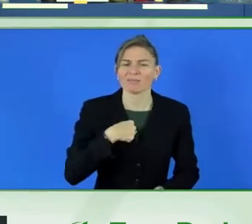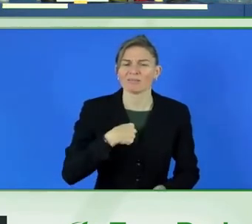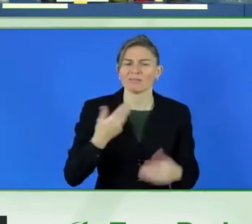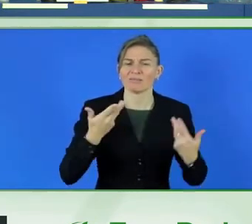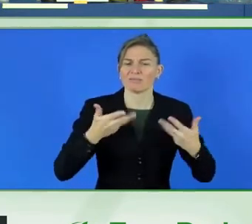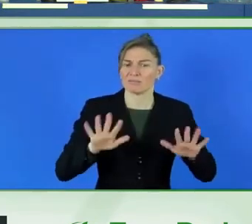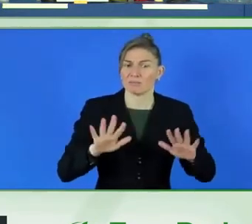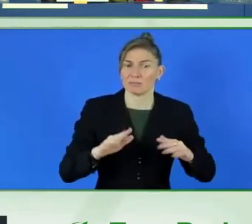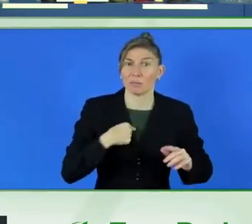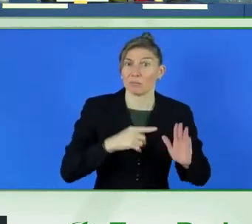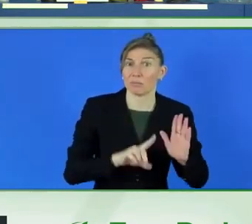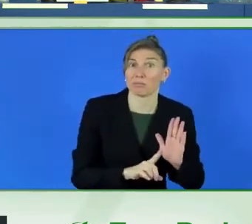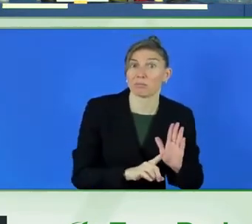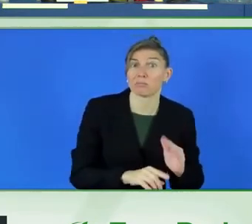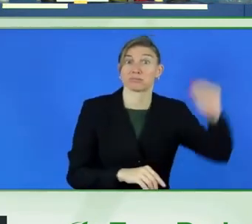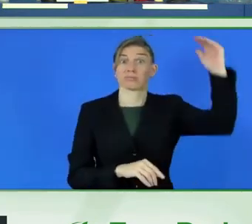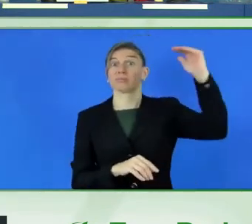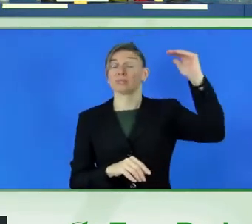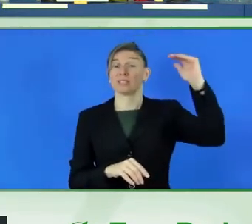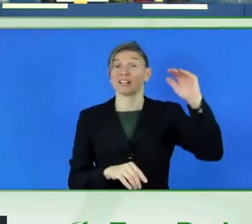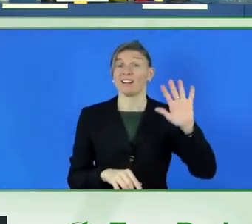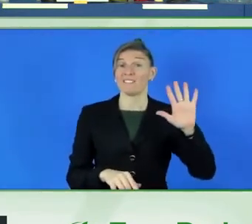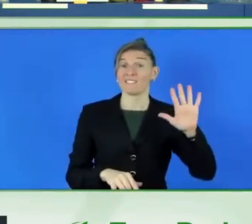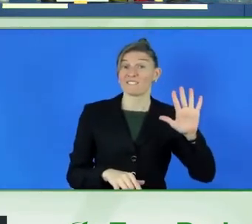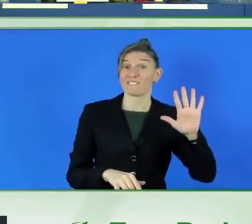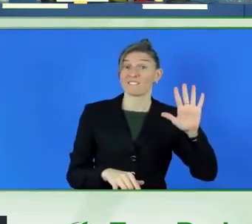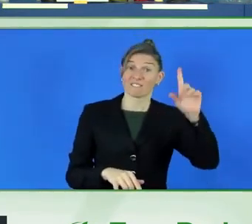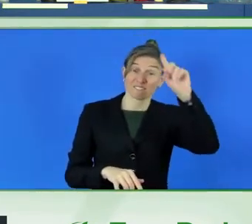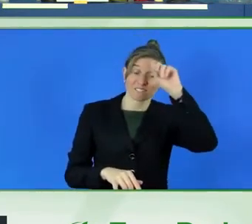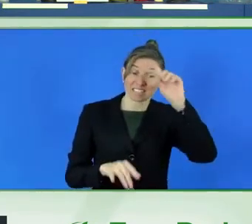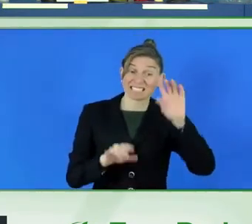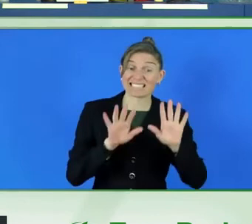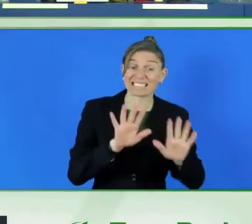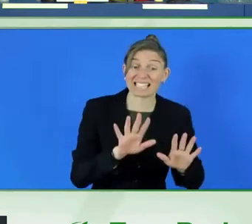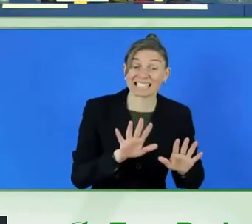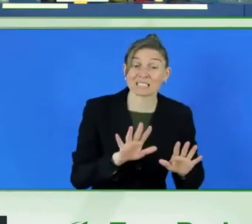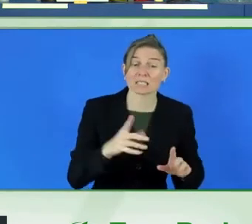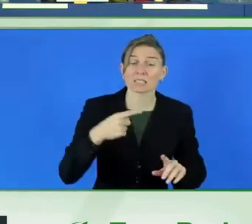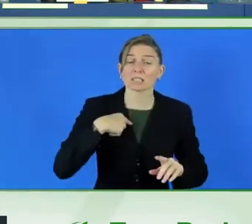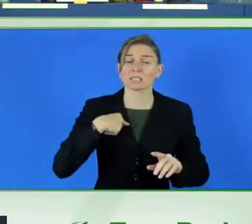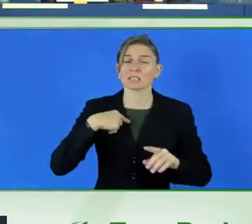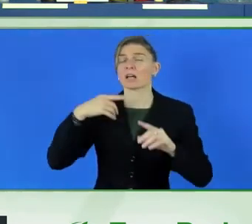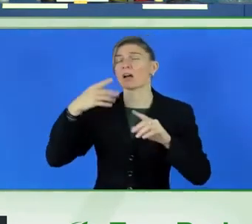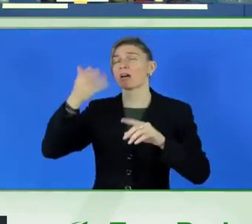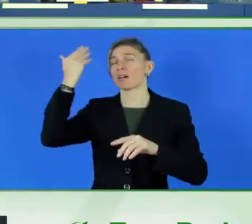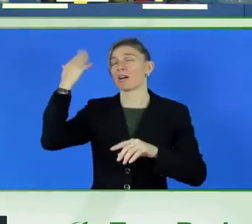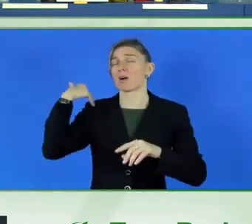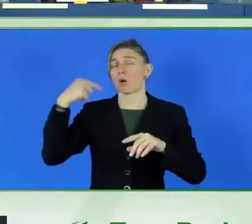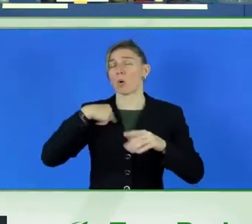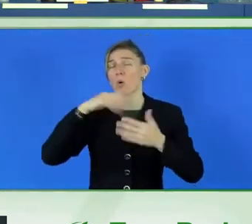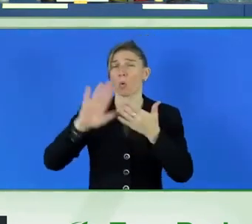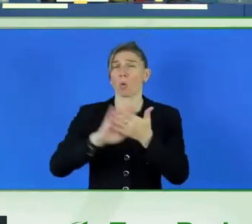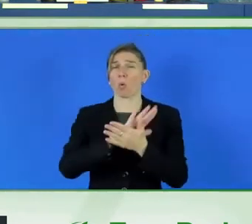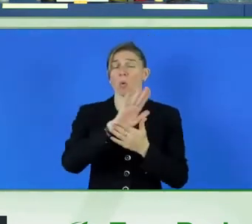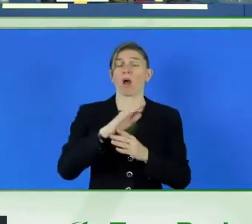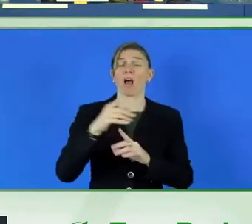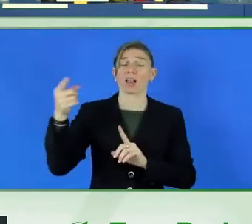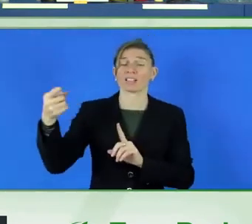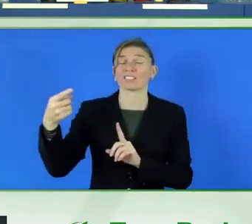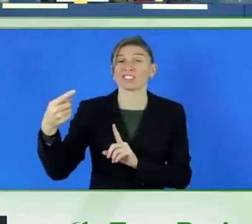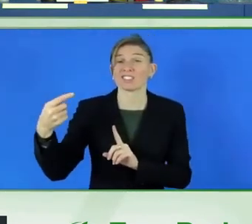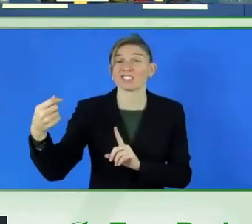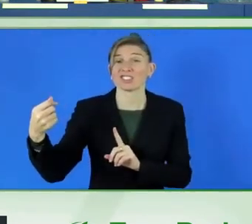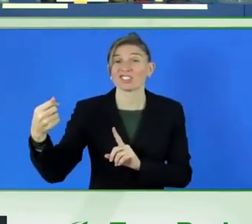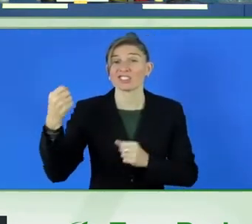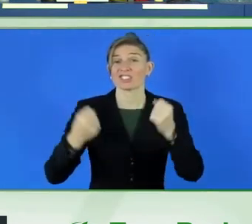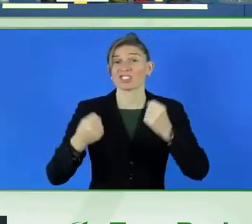And when I was in college, I was run over by a car. And I used a wheelchair like one of my